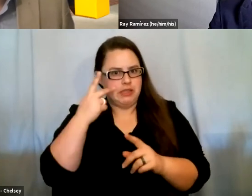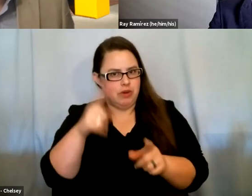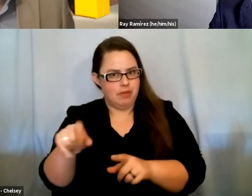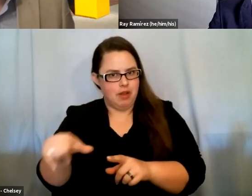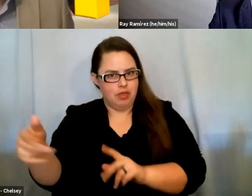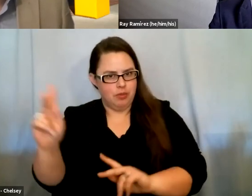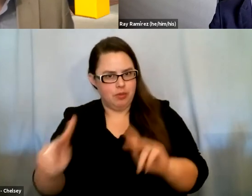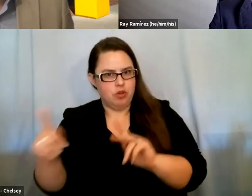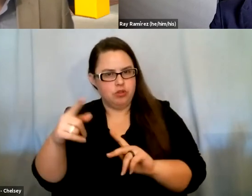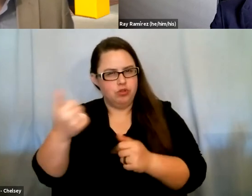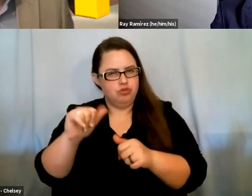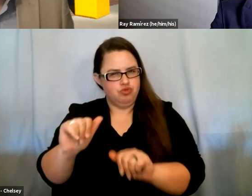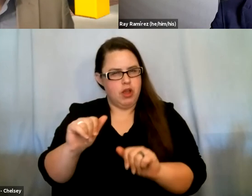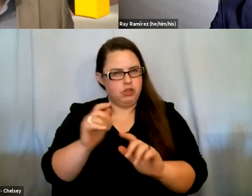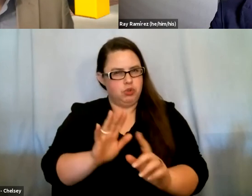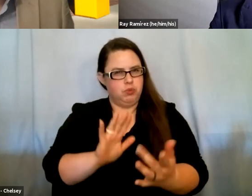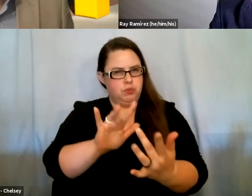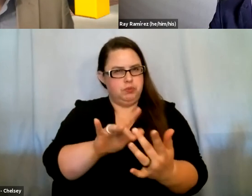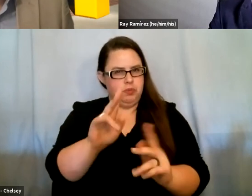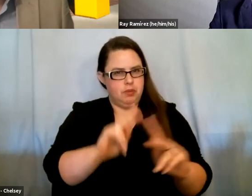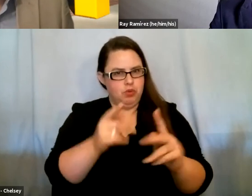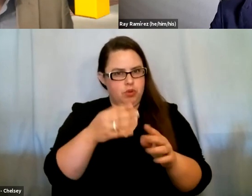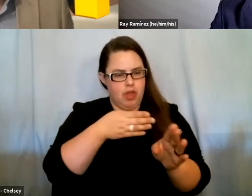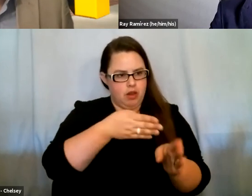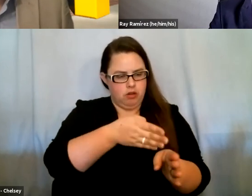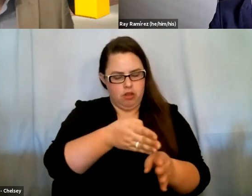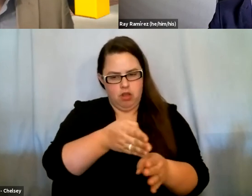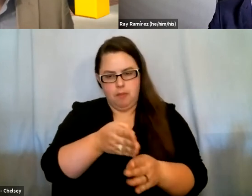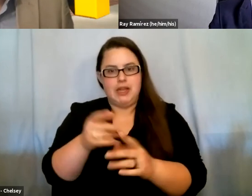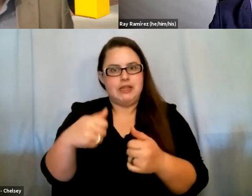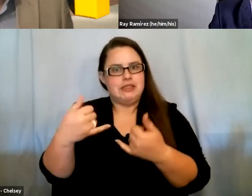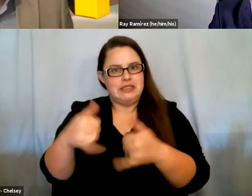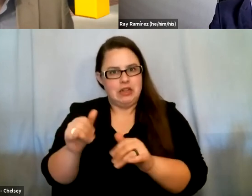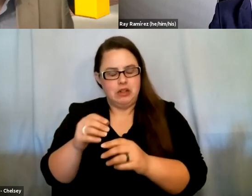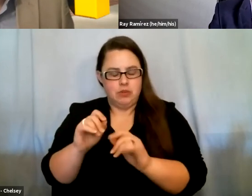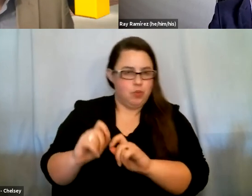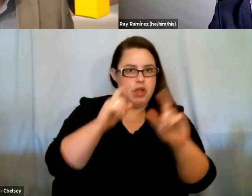reach those that are going in that direction, but could still wake up before they end up in jail?